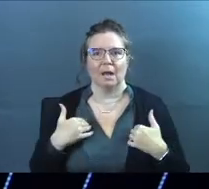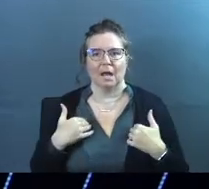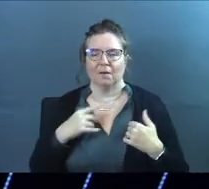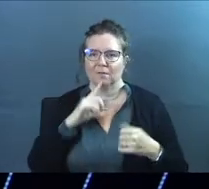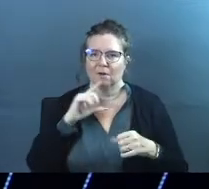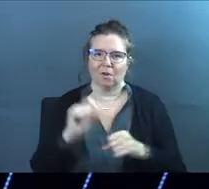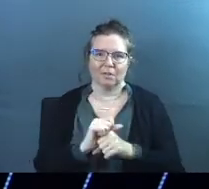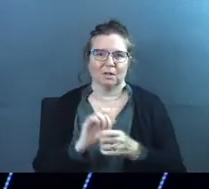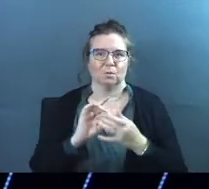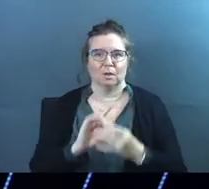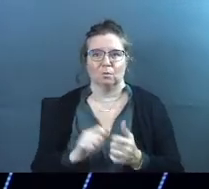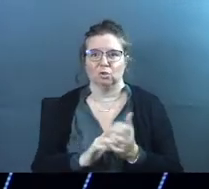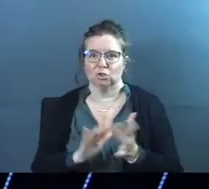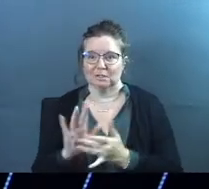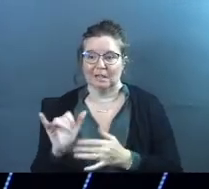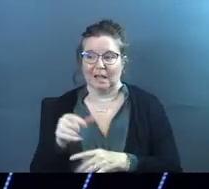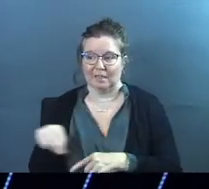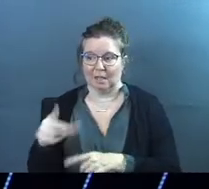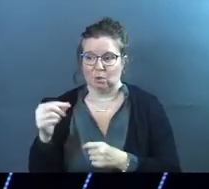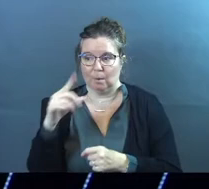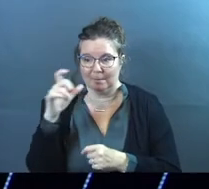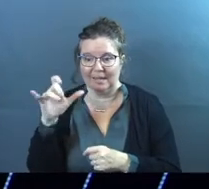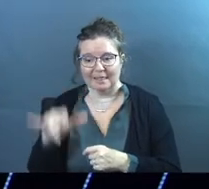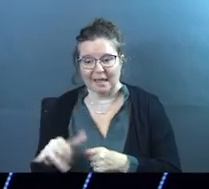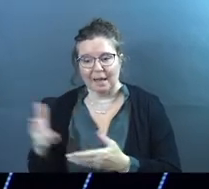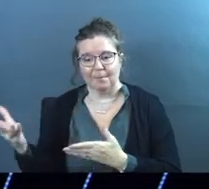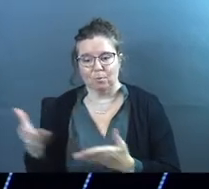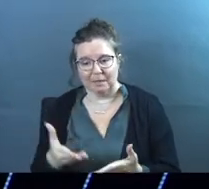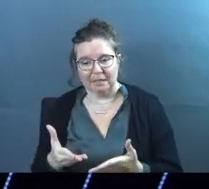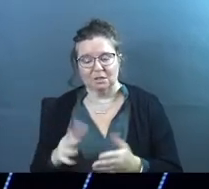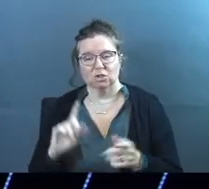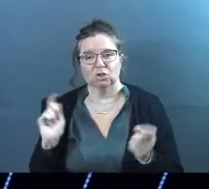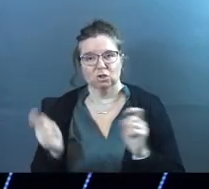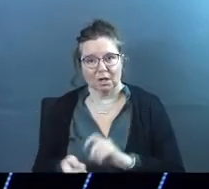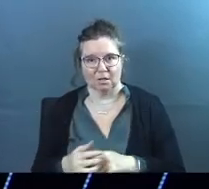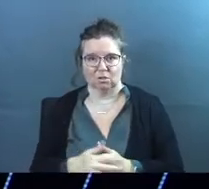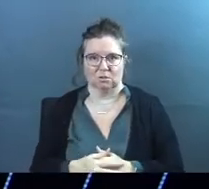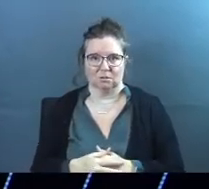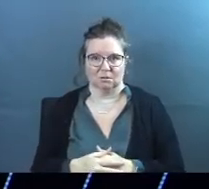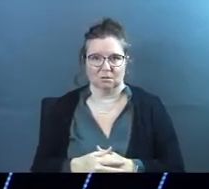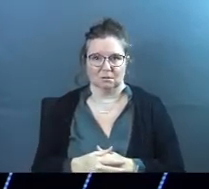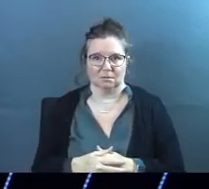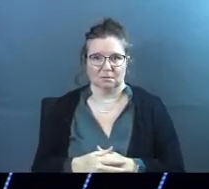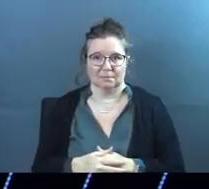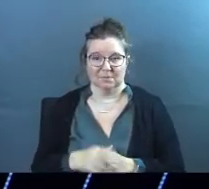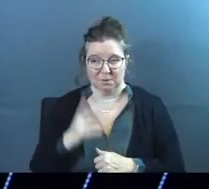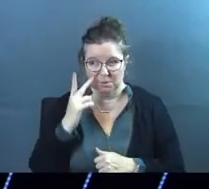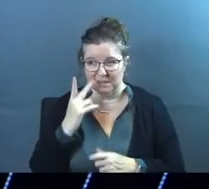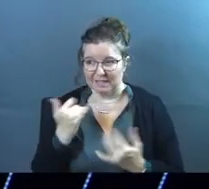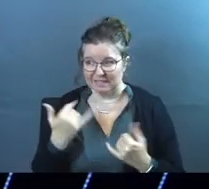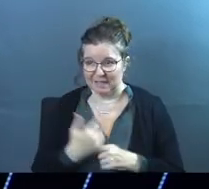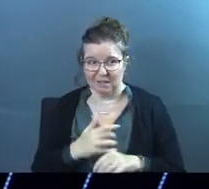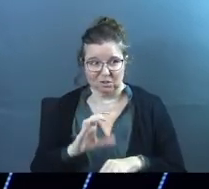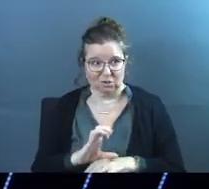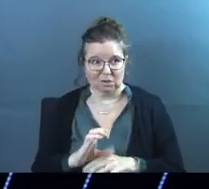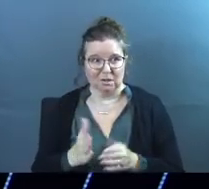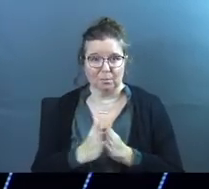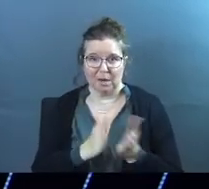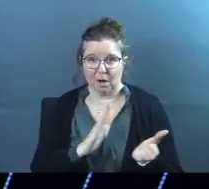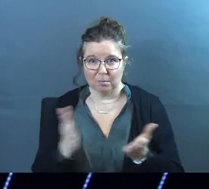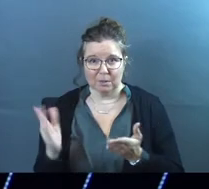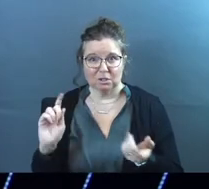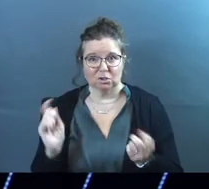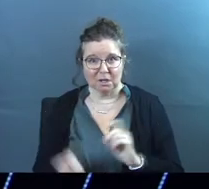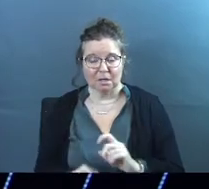want to have an authentic relationship with Jesus like they do, because that brings change. Do you see that today, church? Prayer brings